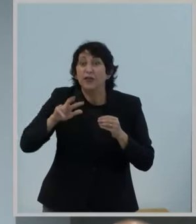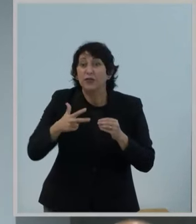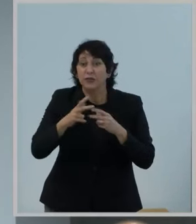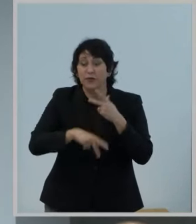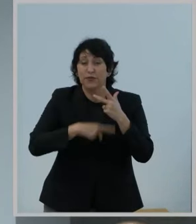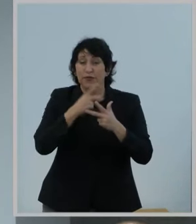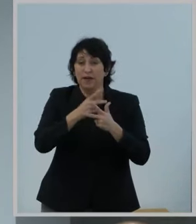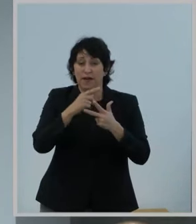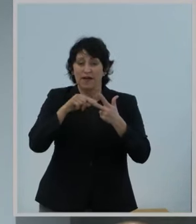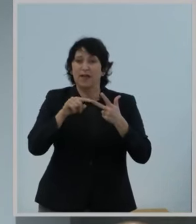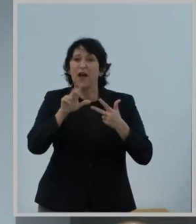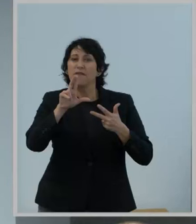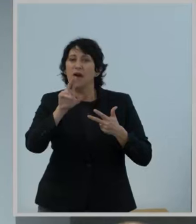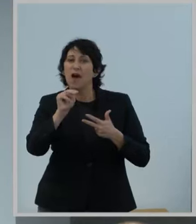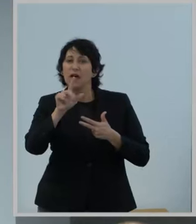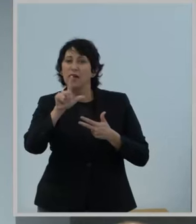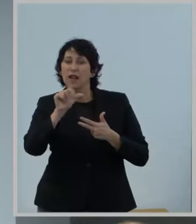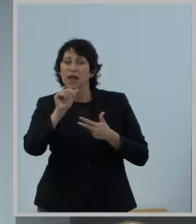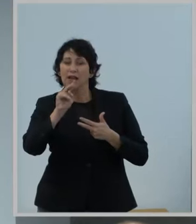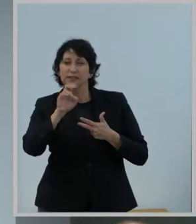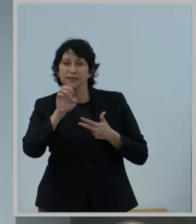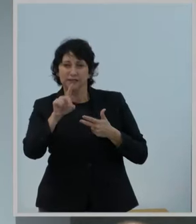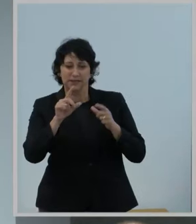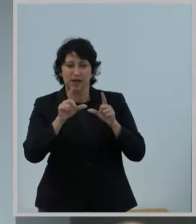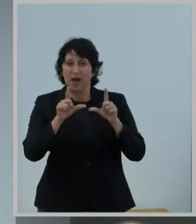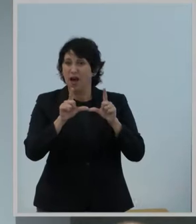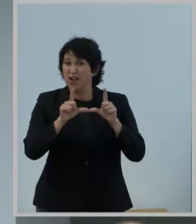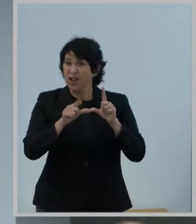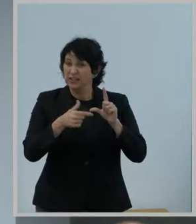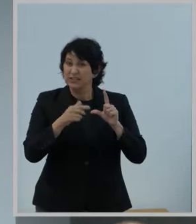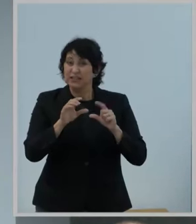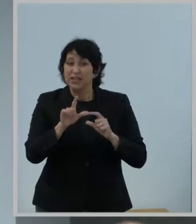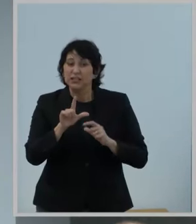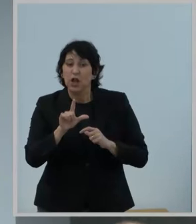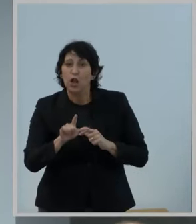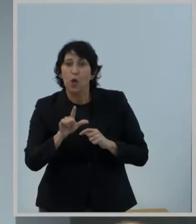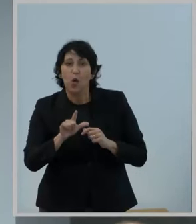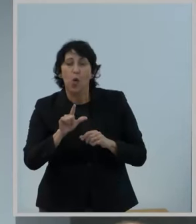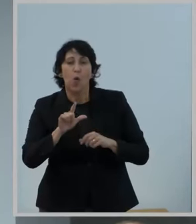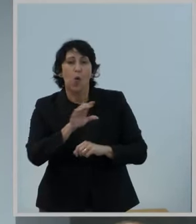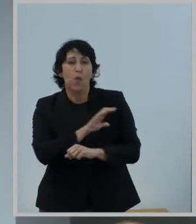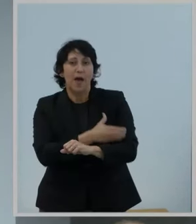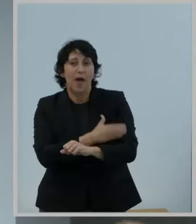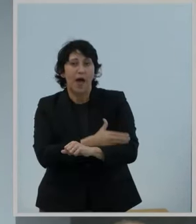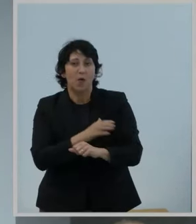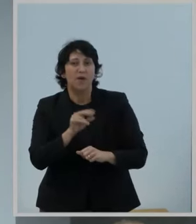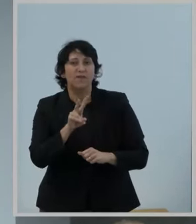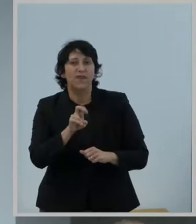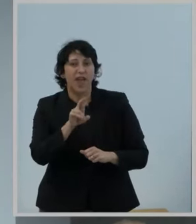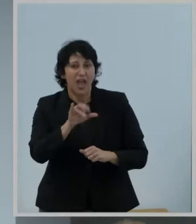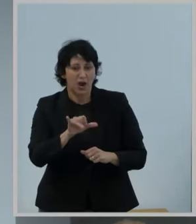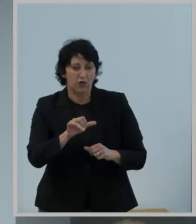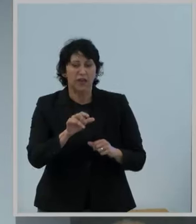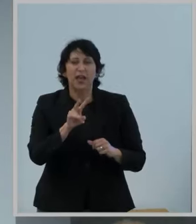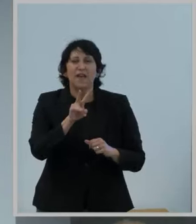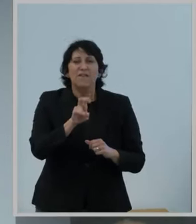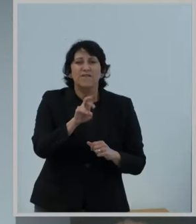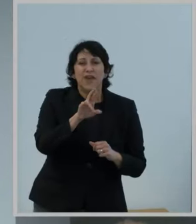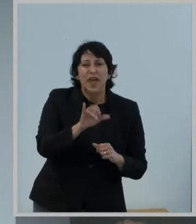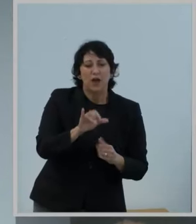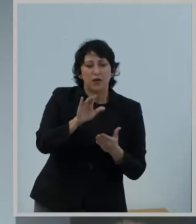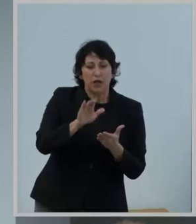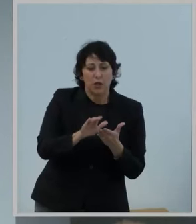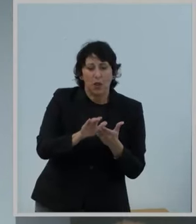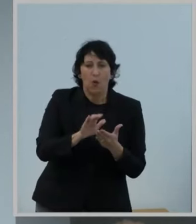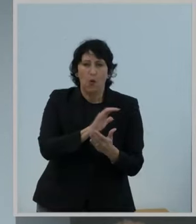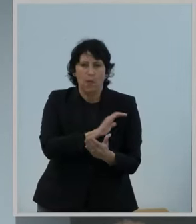unlicensed operations to the six gigahertz band, very low-power unlicensed devices. Very low-power devices